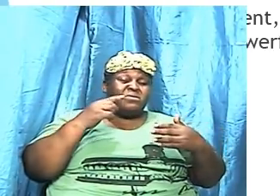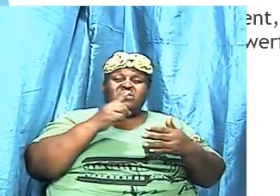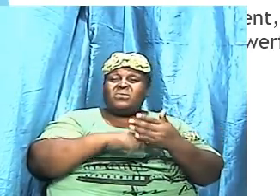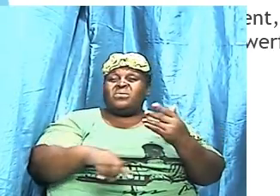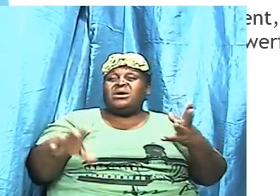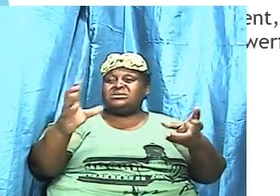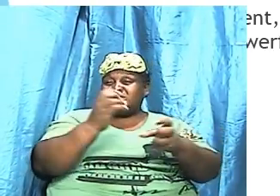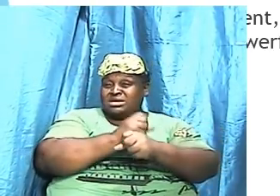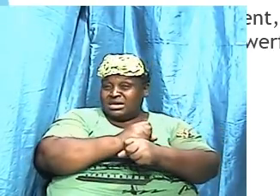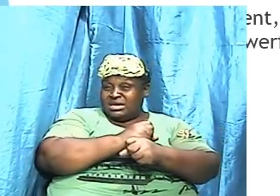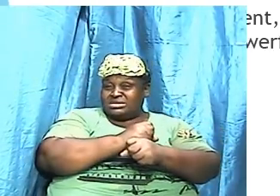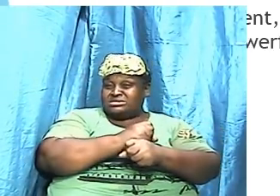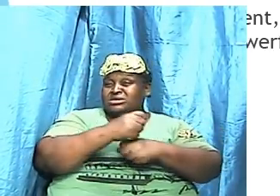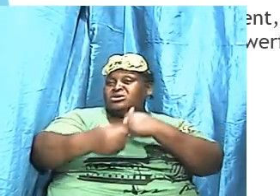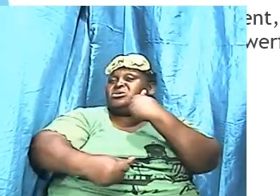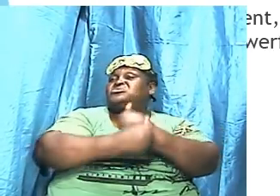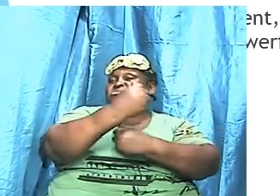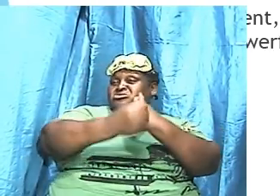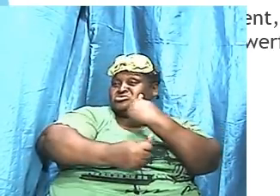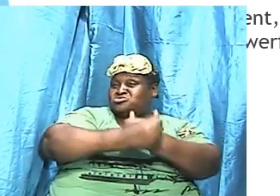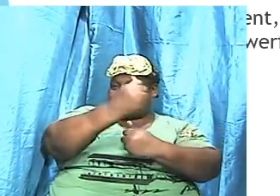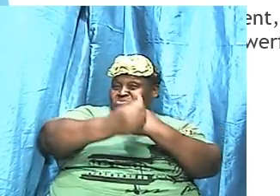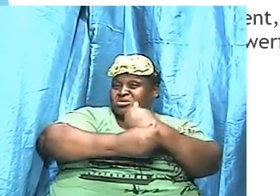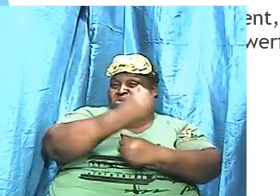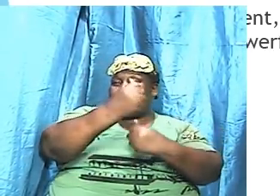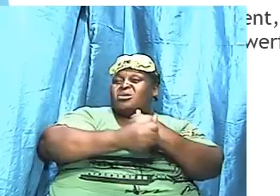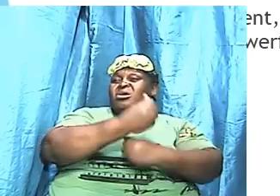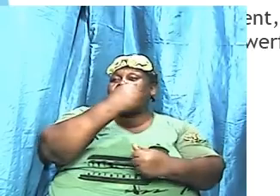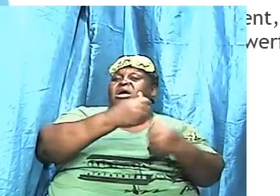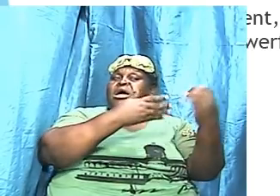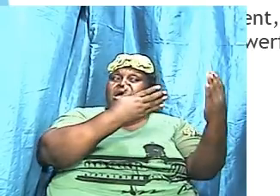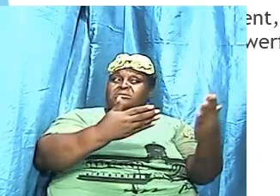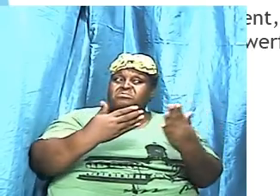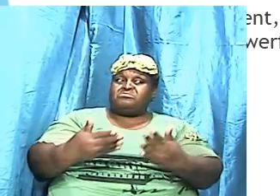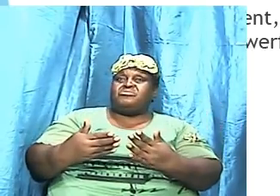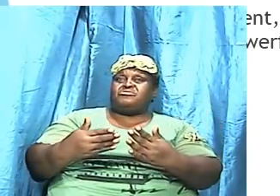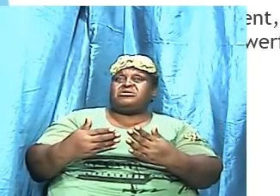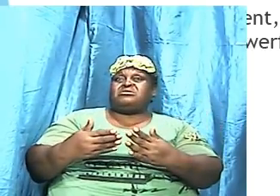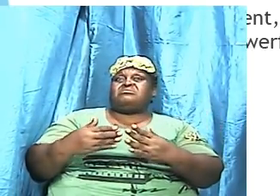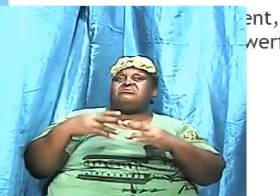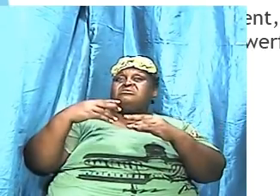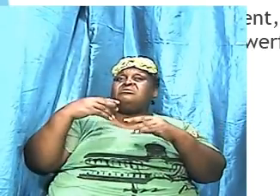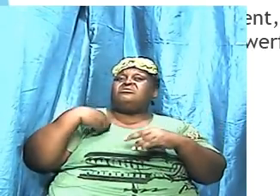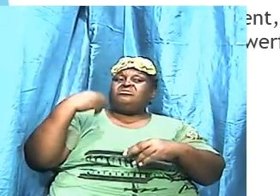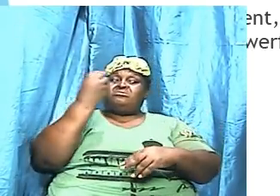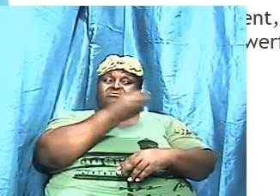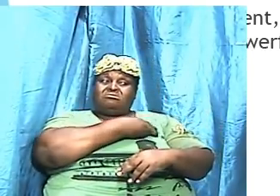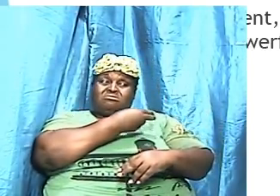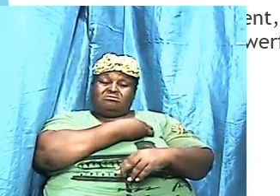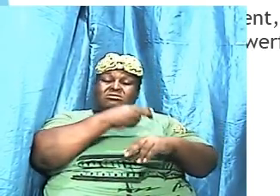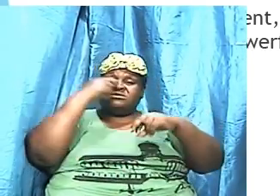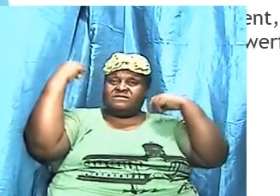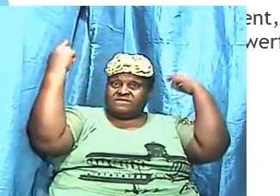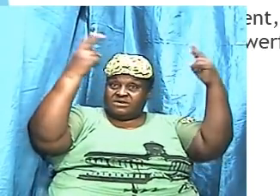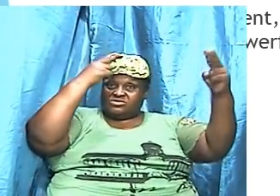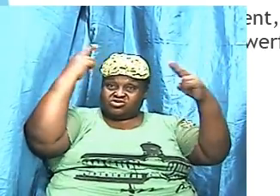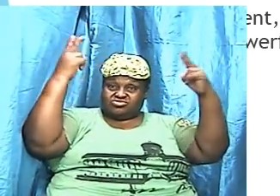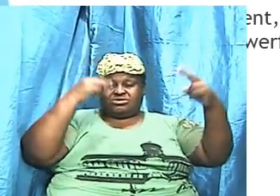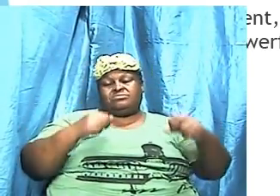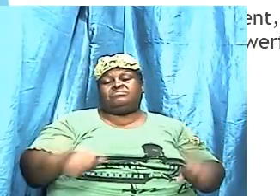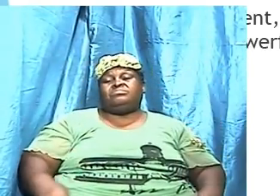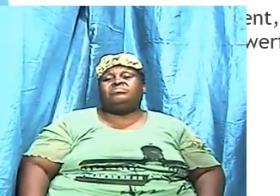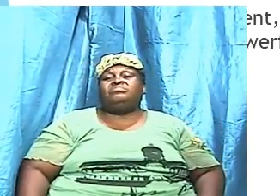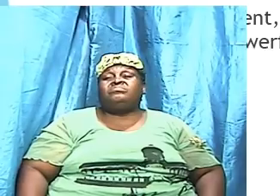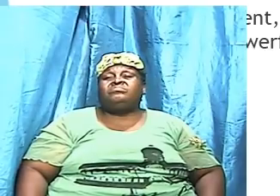tear down and to bring down our enemies. And that is very important. Now,